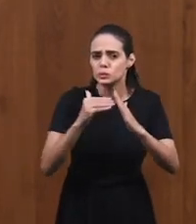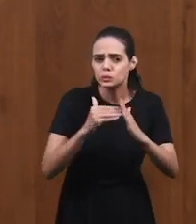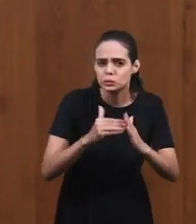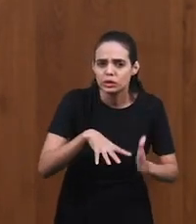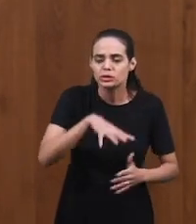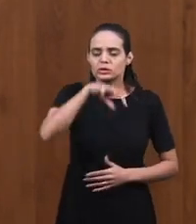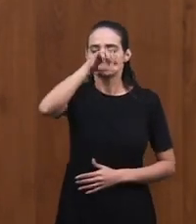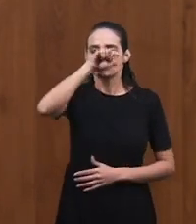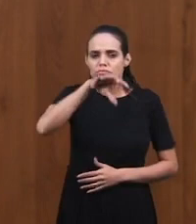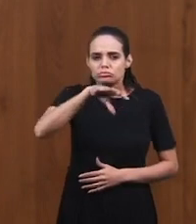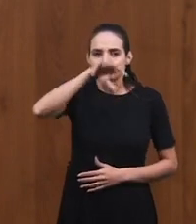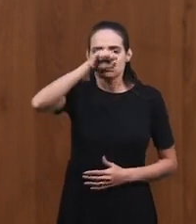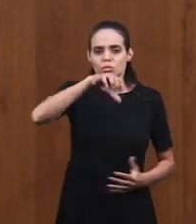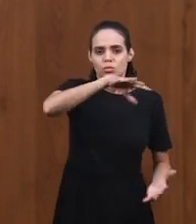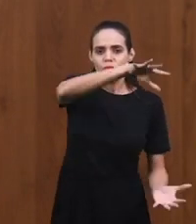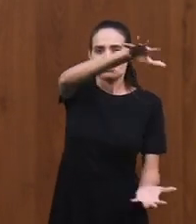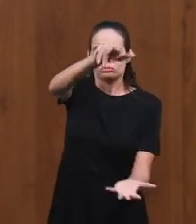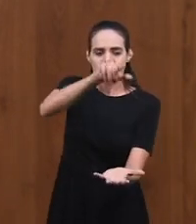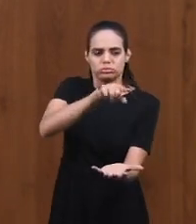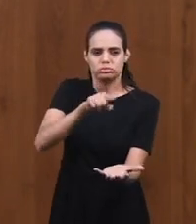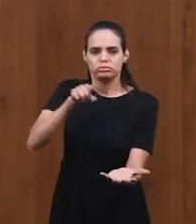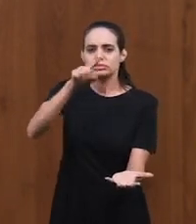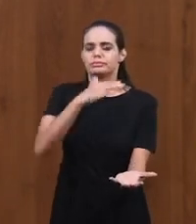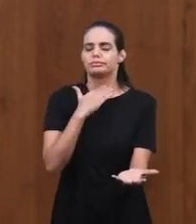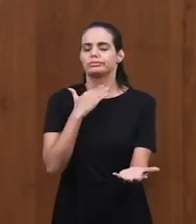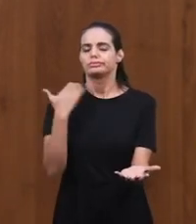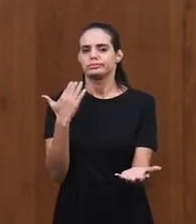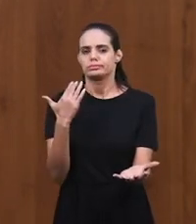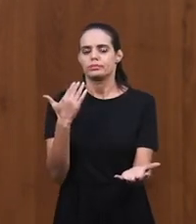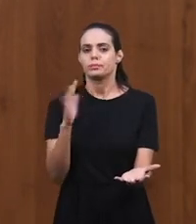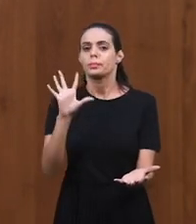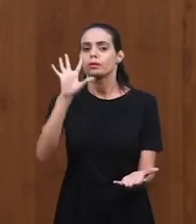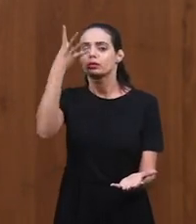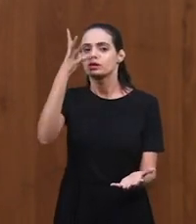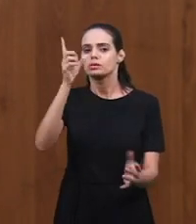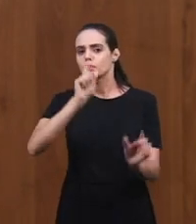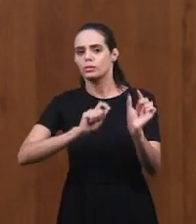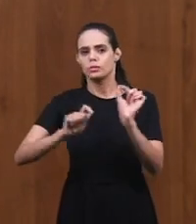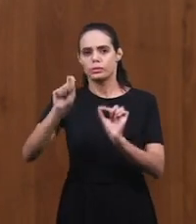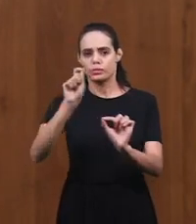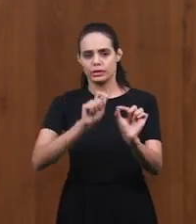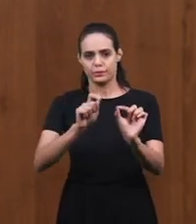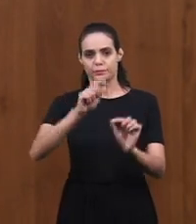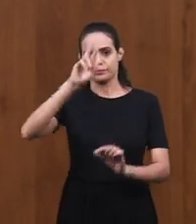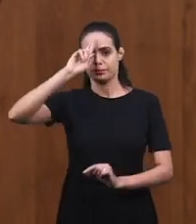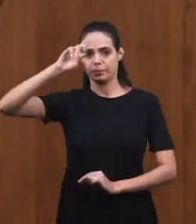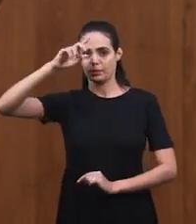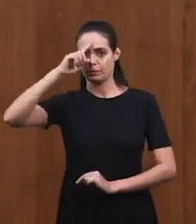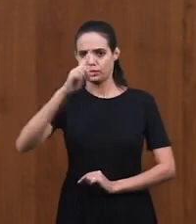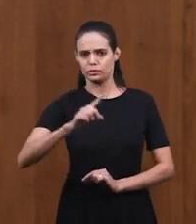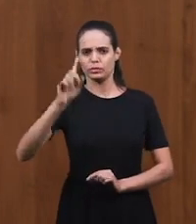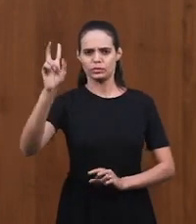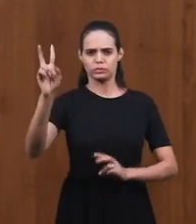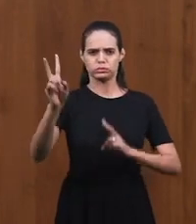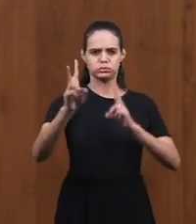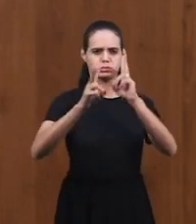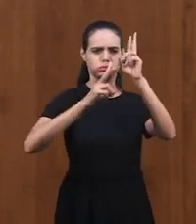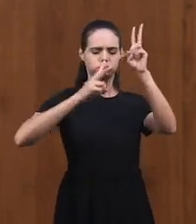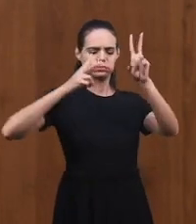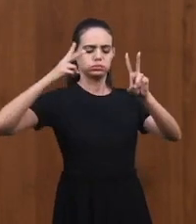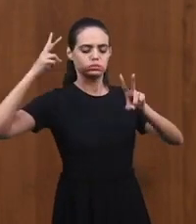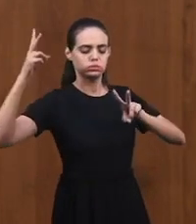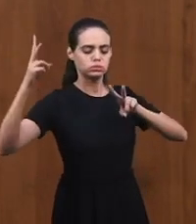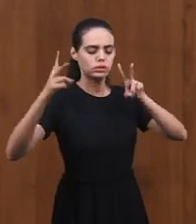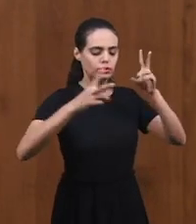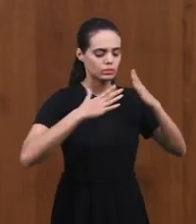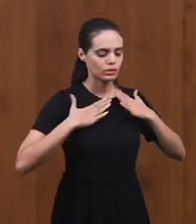Everything on earth died. So what happened then? So the Lord sent out a